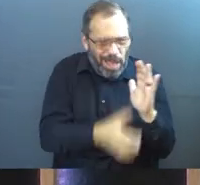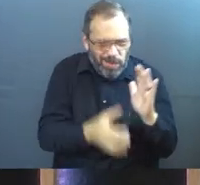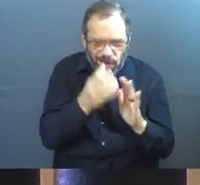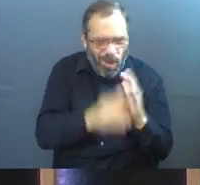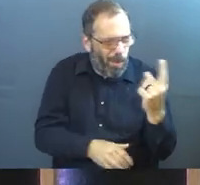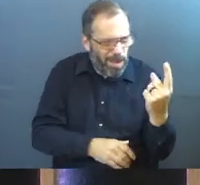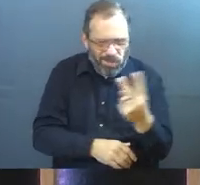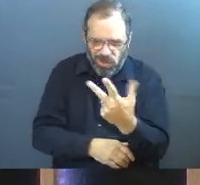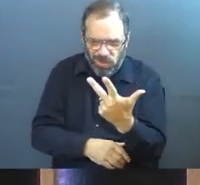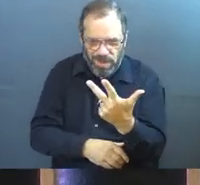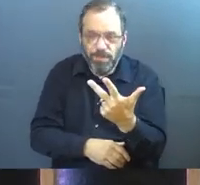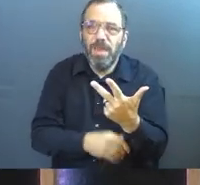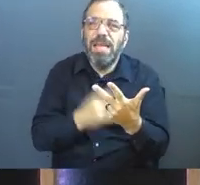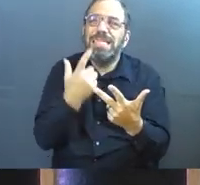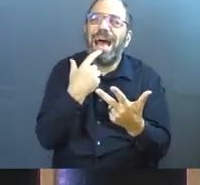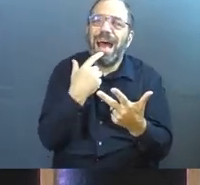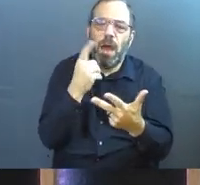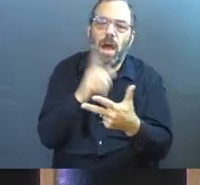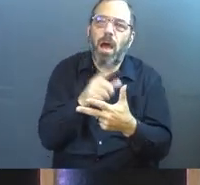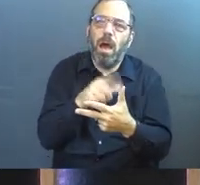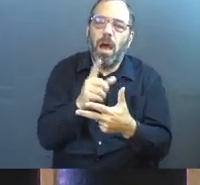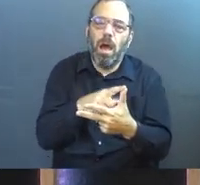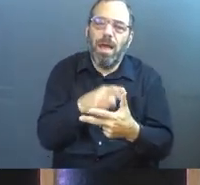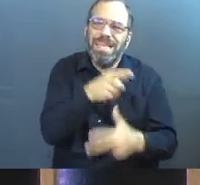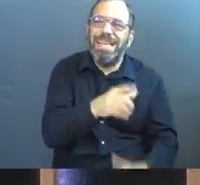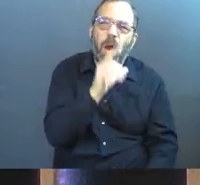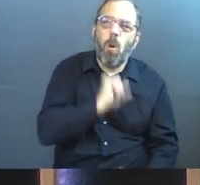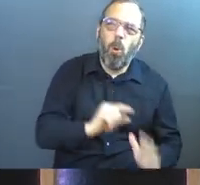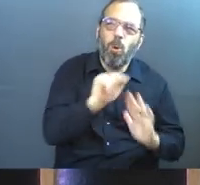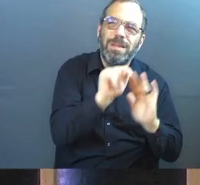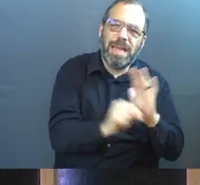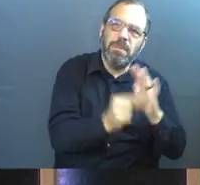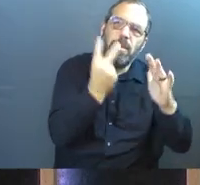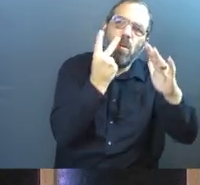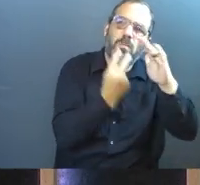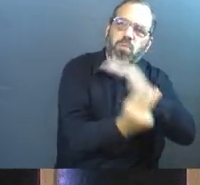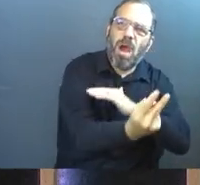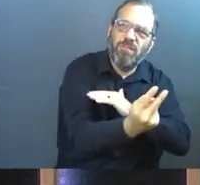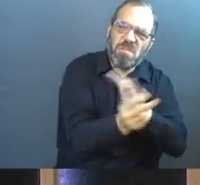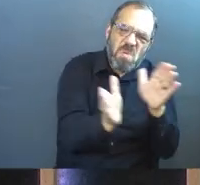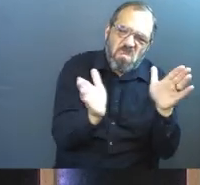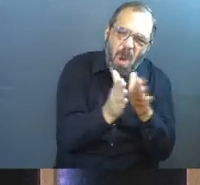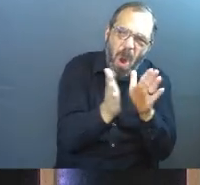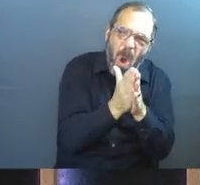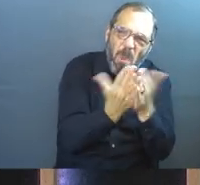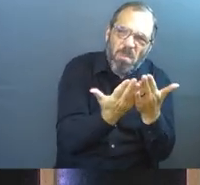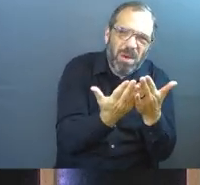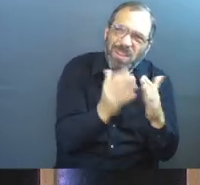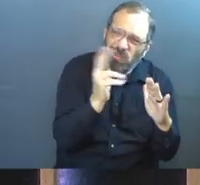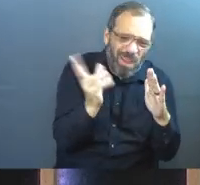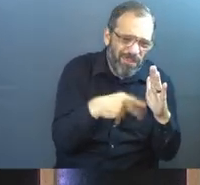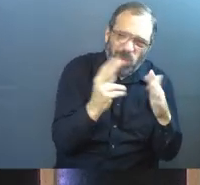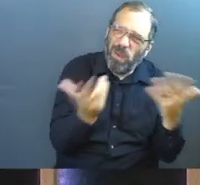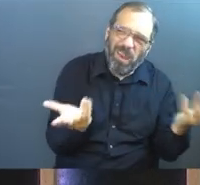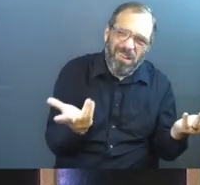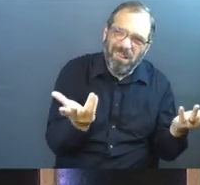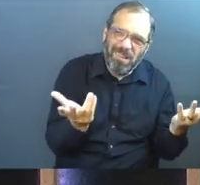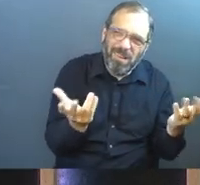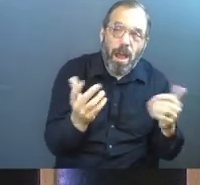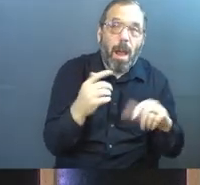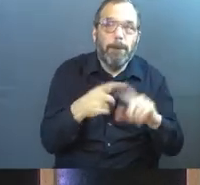book. And part of what we covered was that Habakkuk was this Old Testament prophet. Small book many of us haven't even read before.